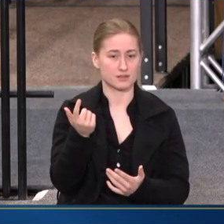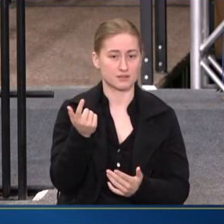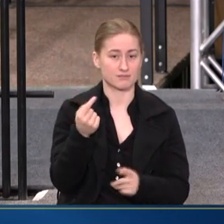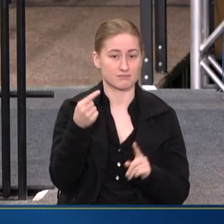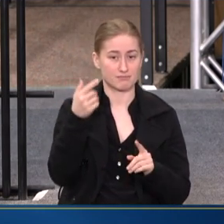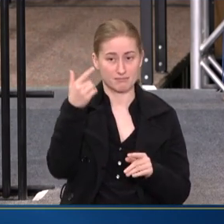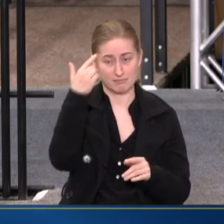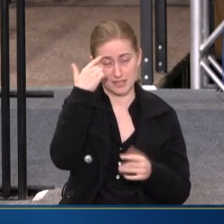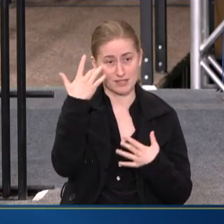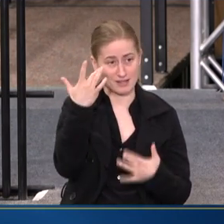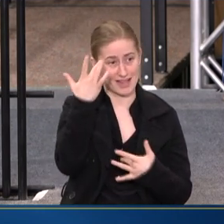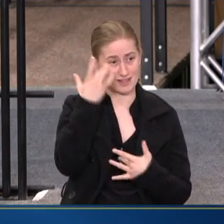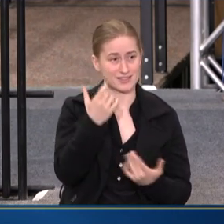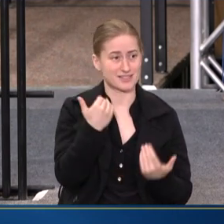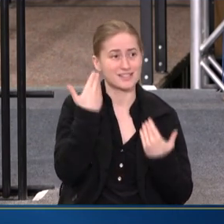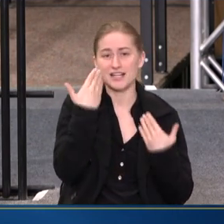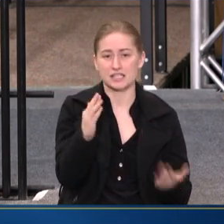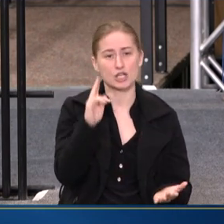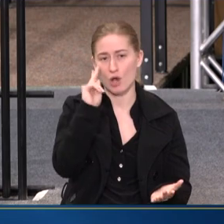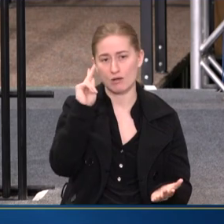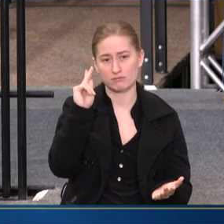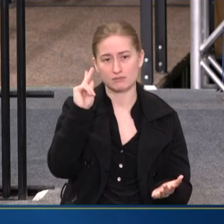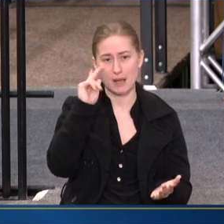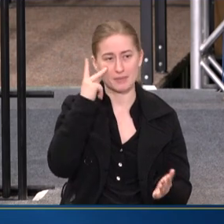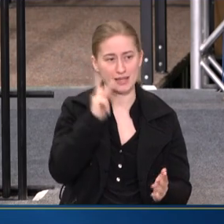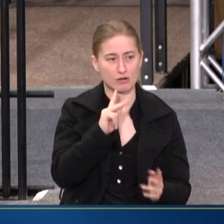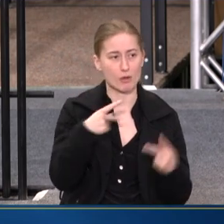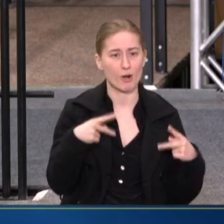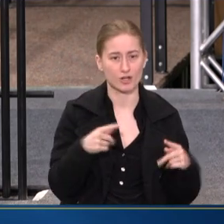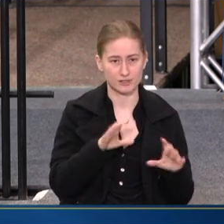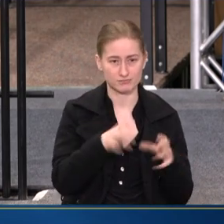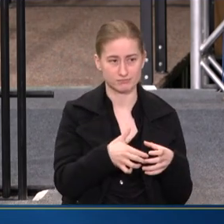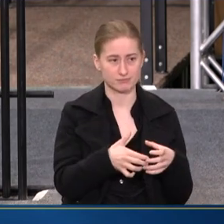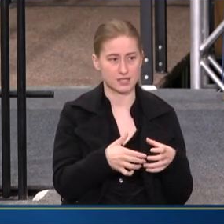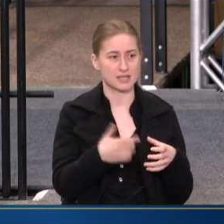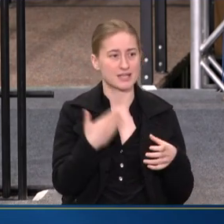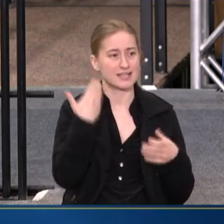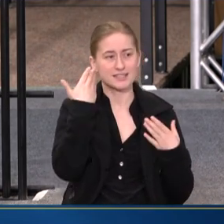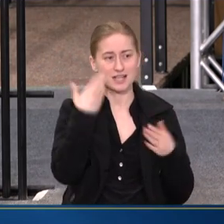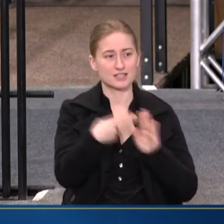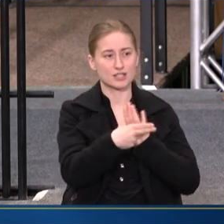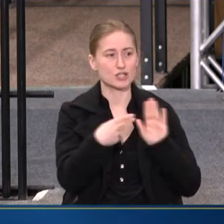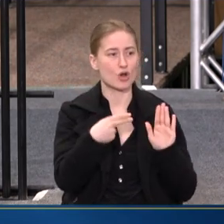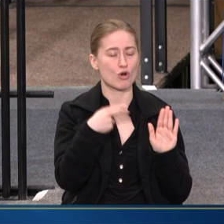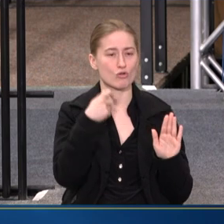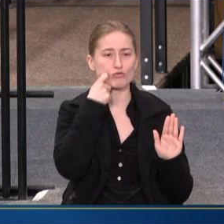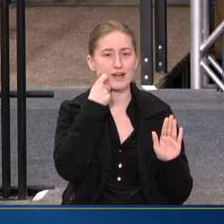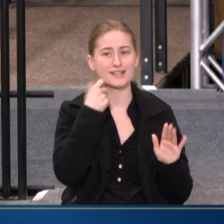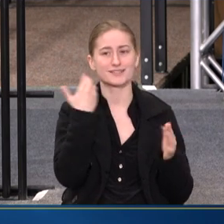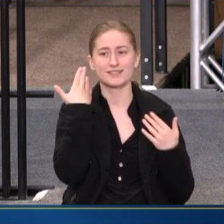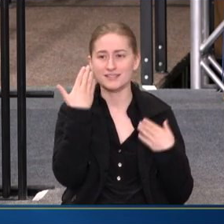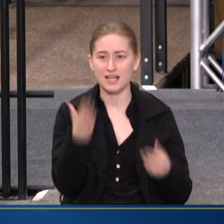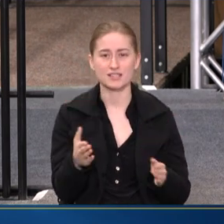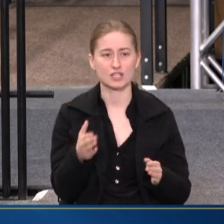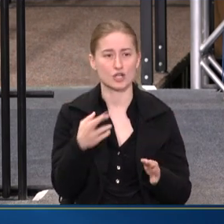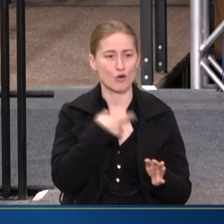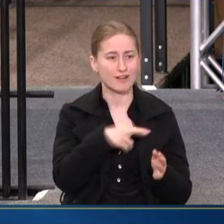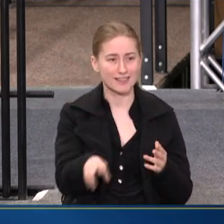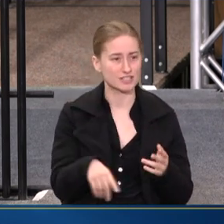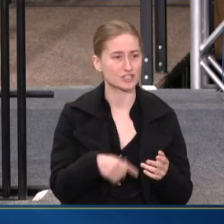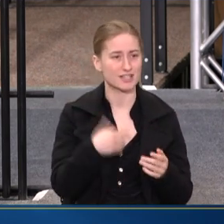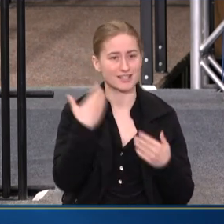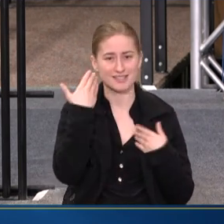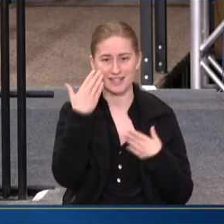A POLITICAL PARTY. IT DOESN'T KNOW A RACE. IT DOESN'T KNOW A RELIGION.